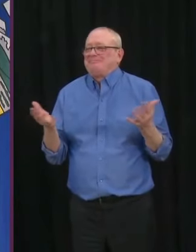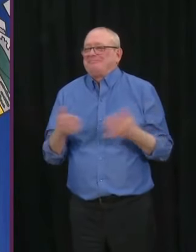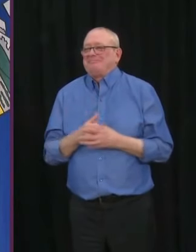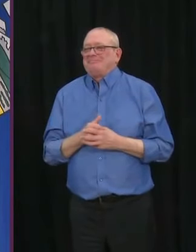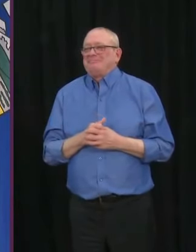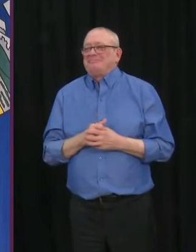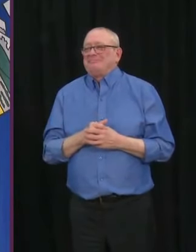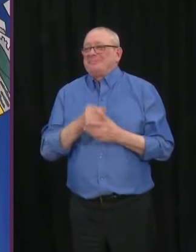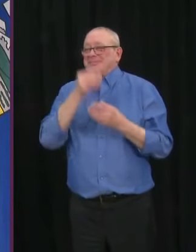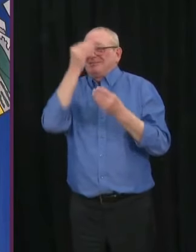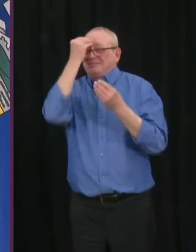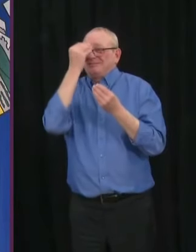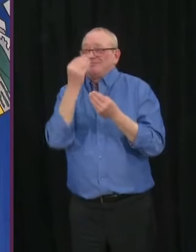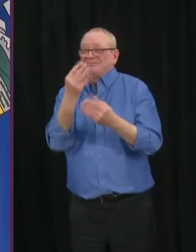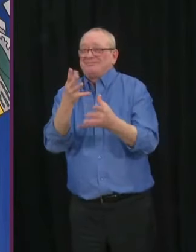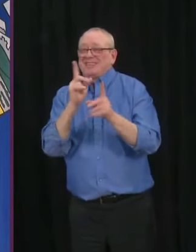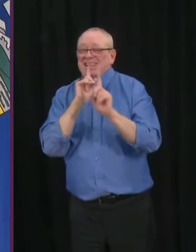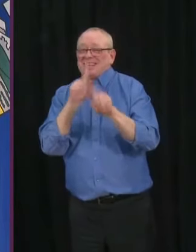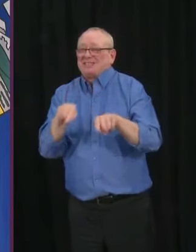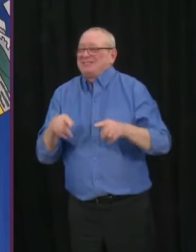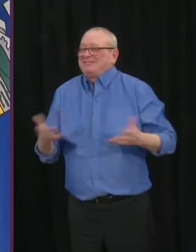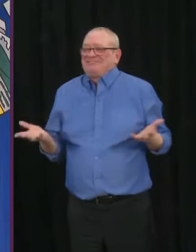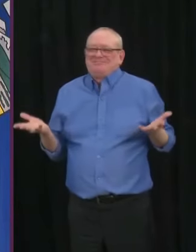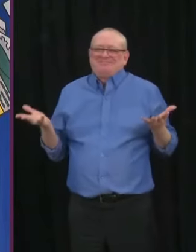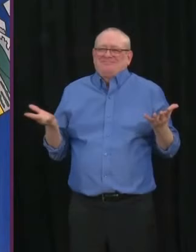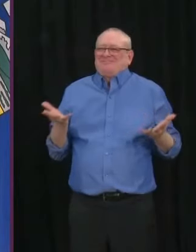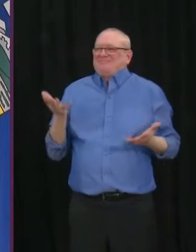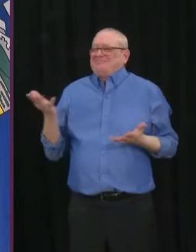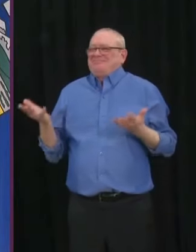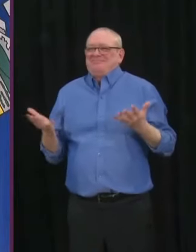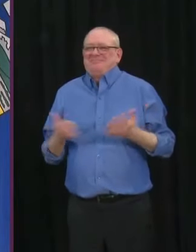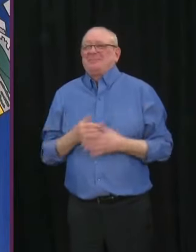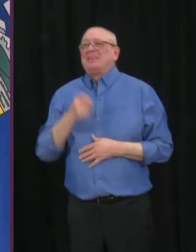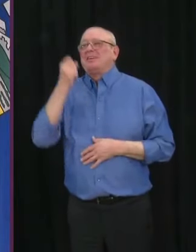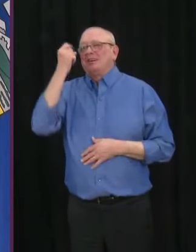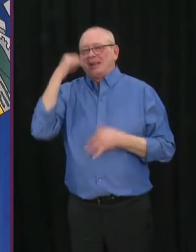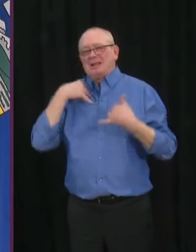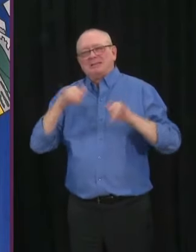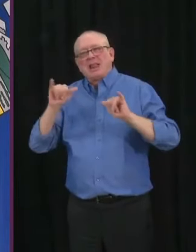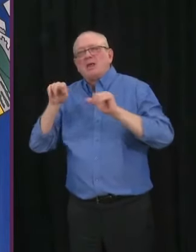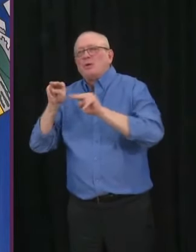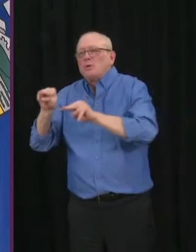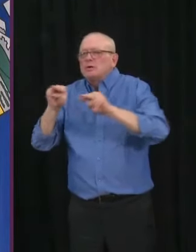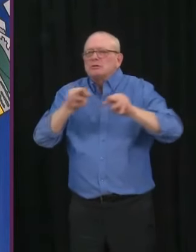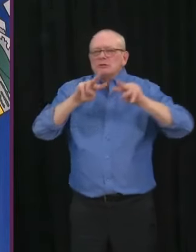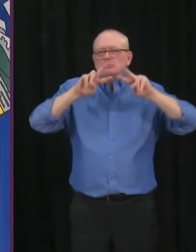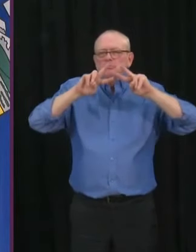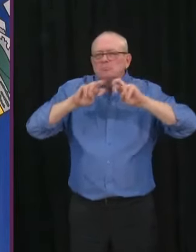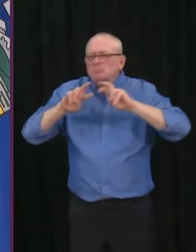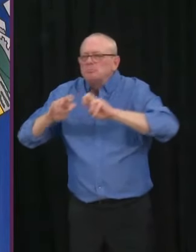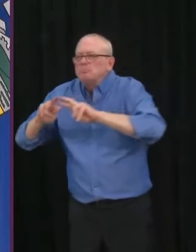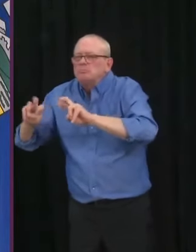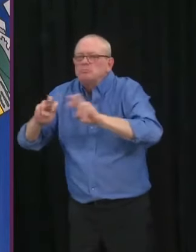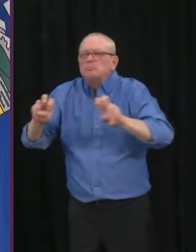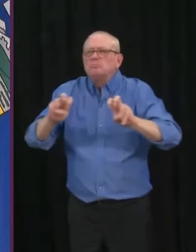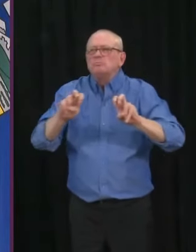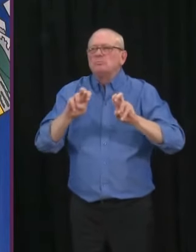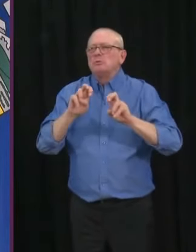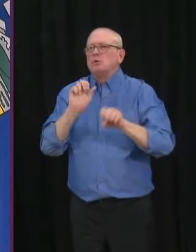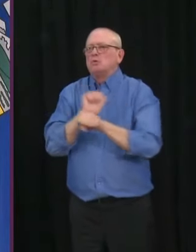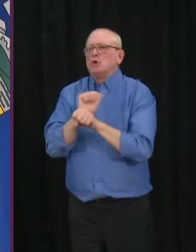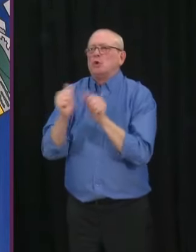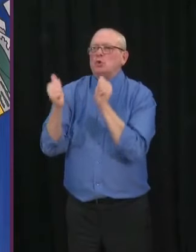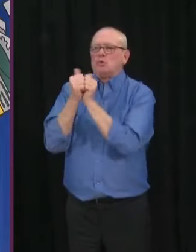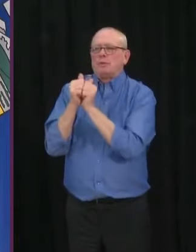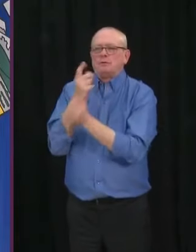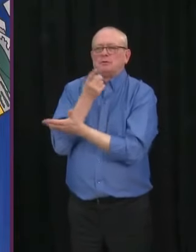today for you. But it is something that we are committed to continuing to meet regularly with Dr. Hinshaw and the